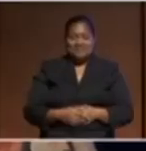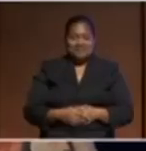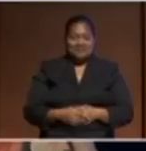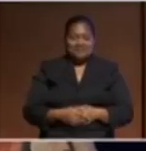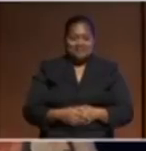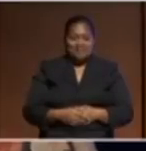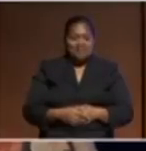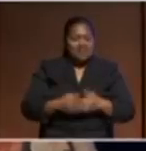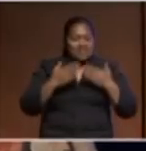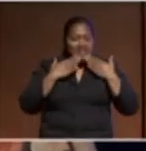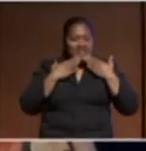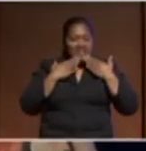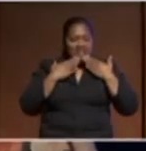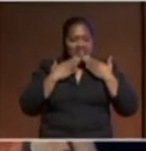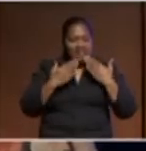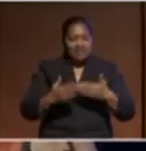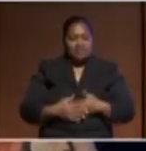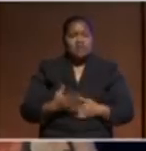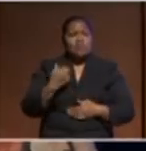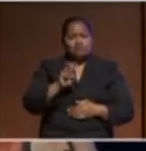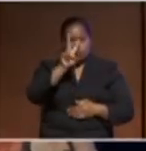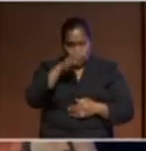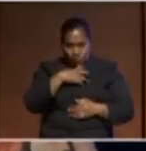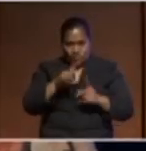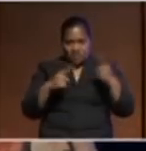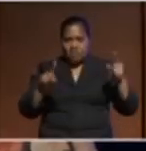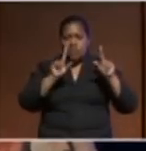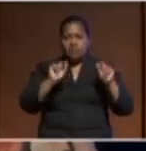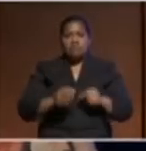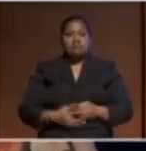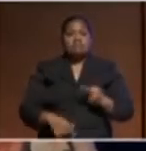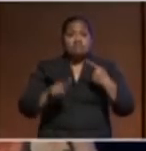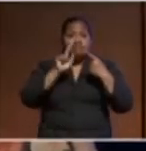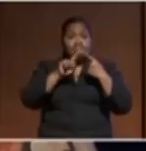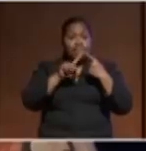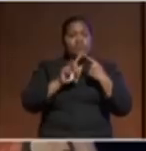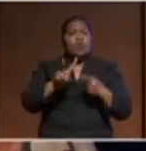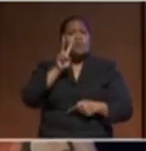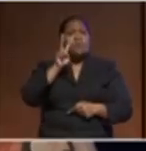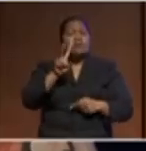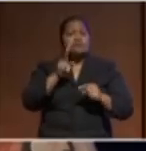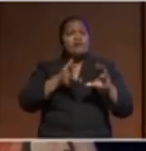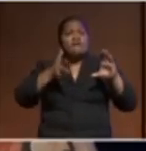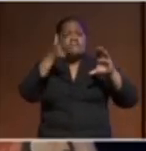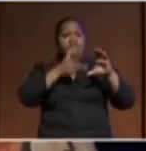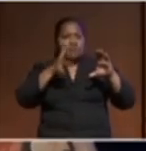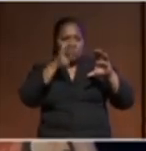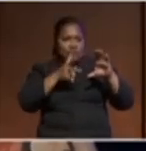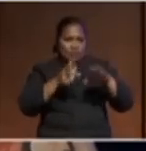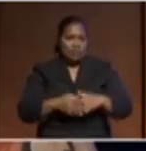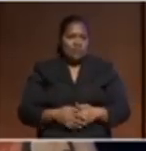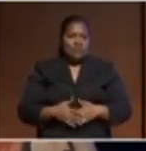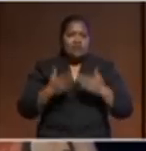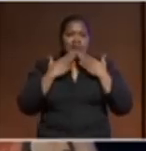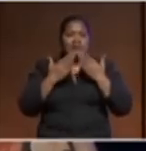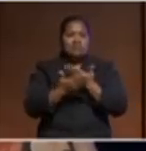thank you Audrey we have two more things to do and the first thing is to watch a video for your viewing pleasure thank